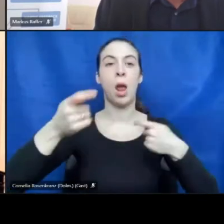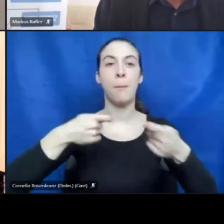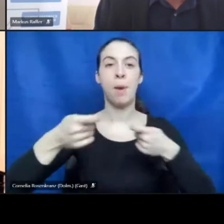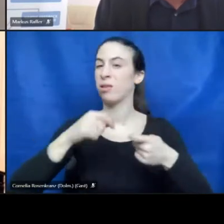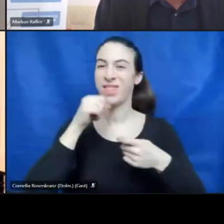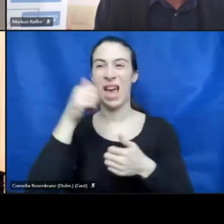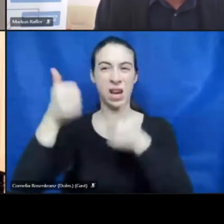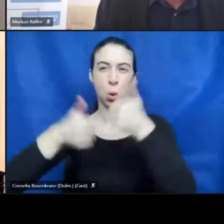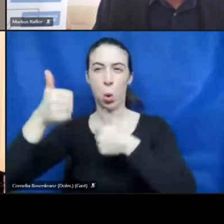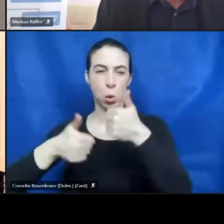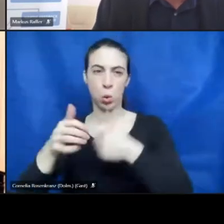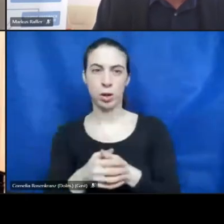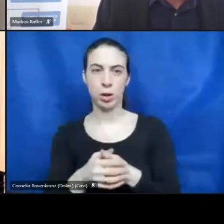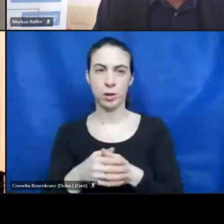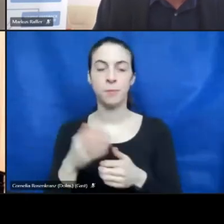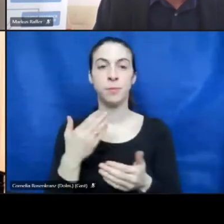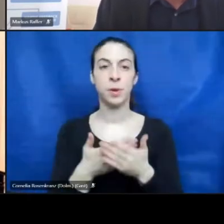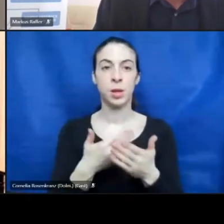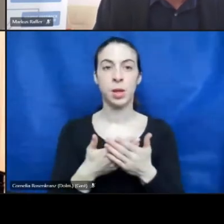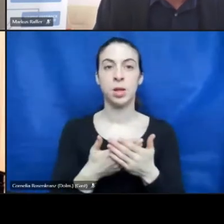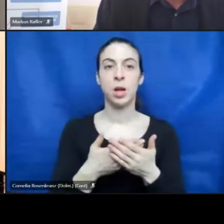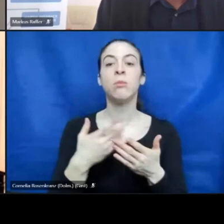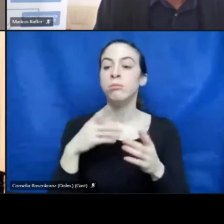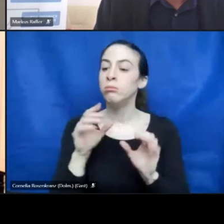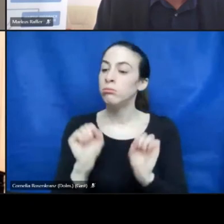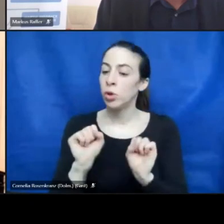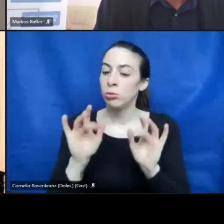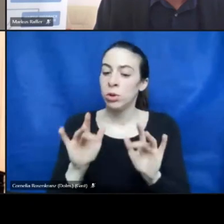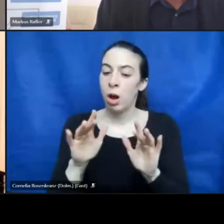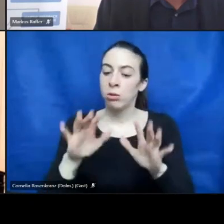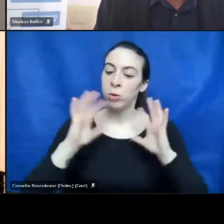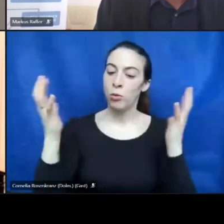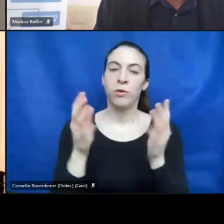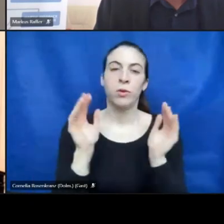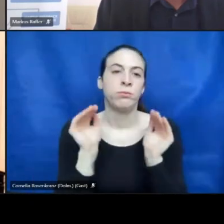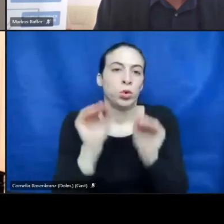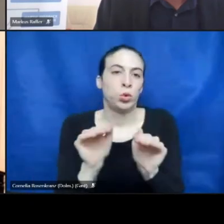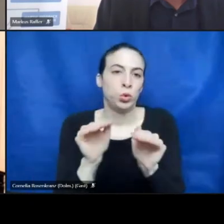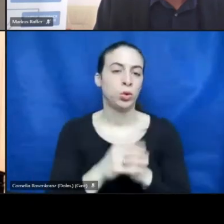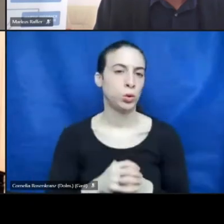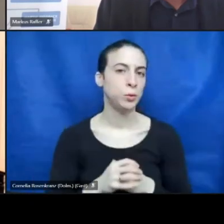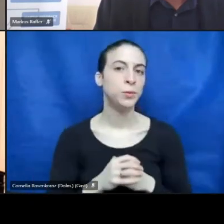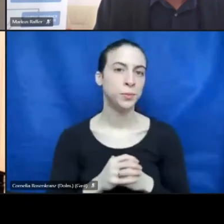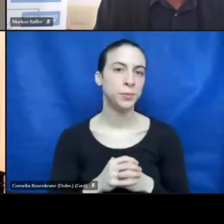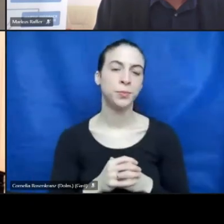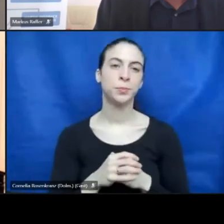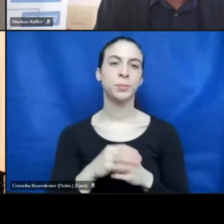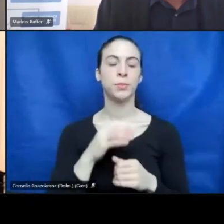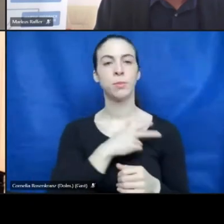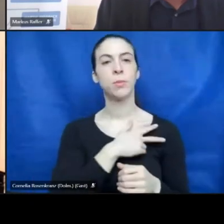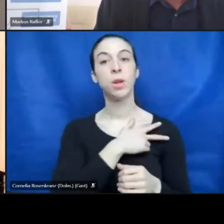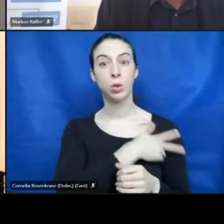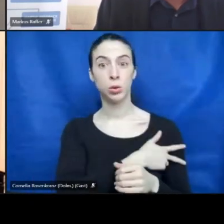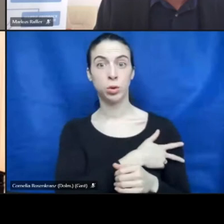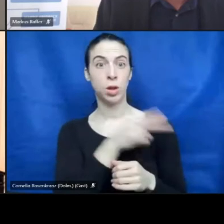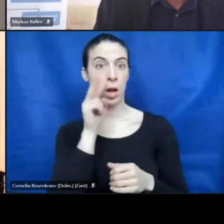shop operators work in a protected environment. The social-based focus